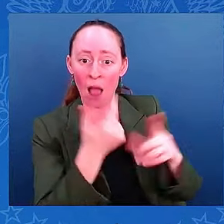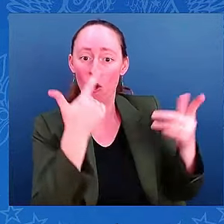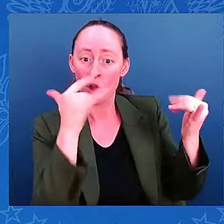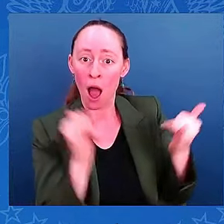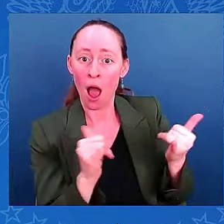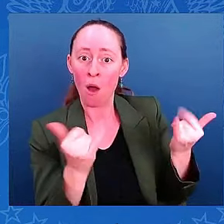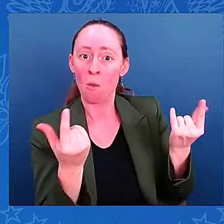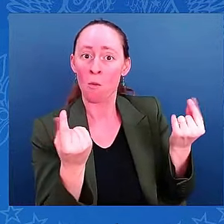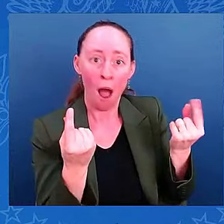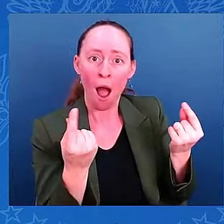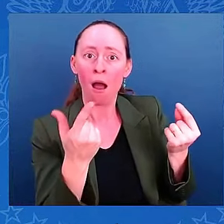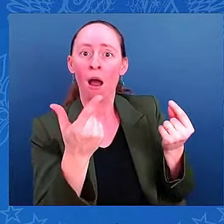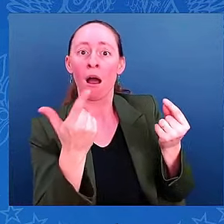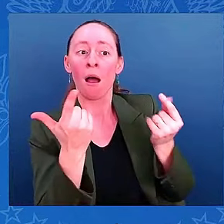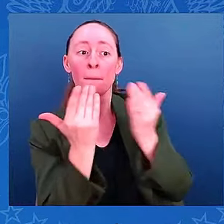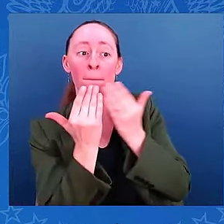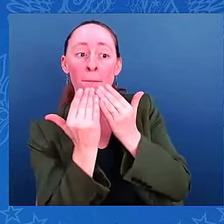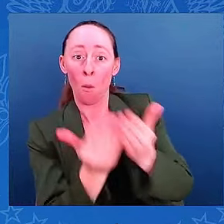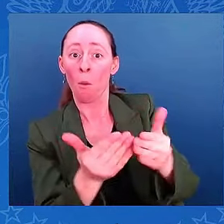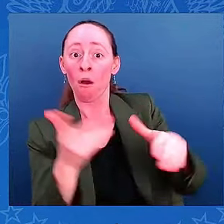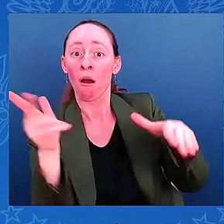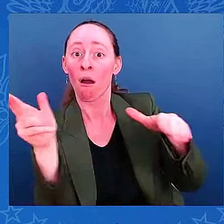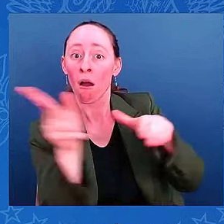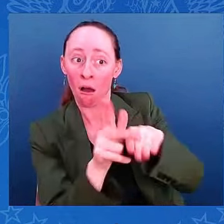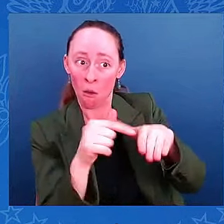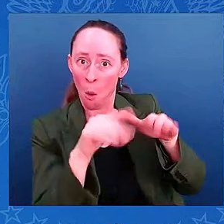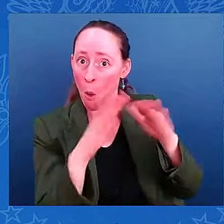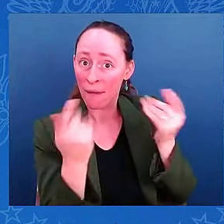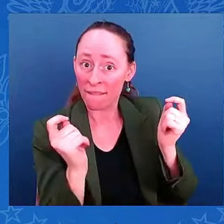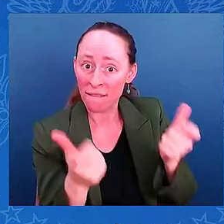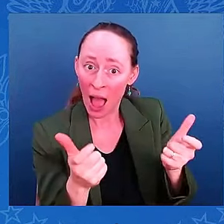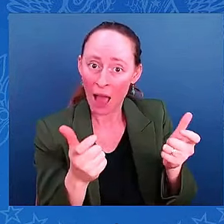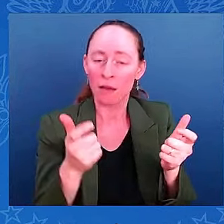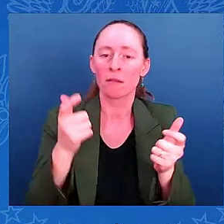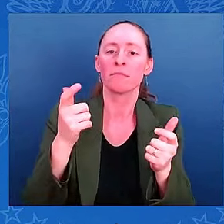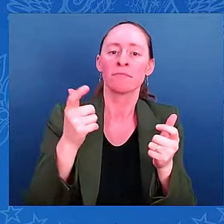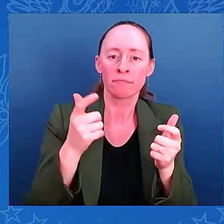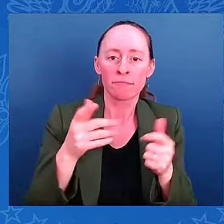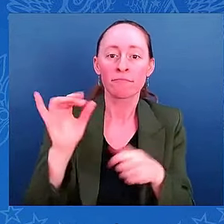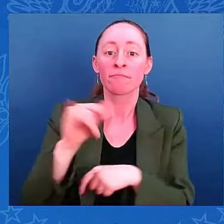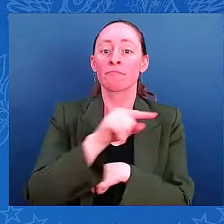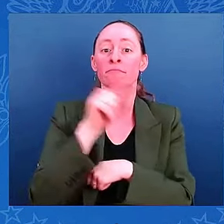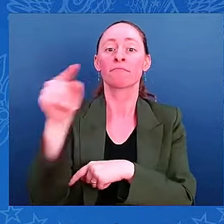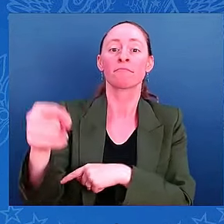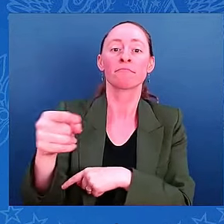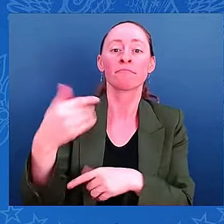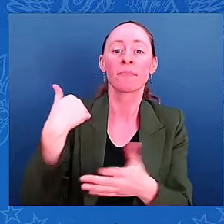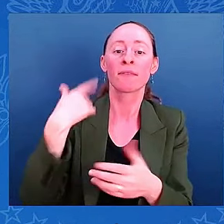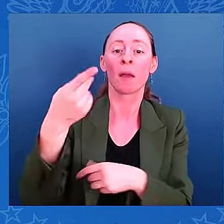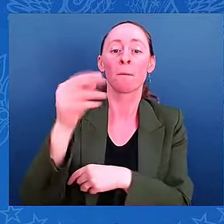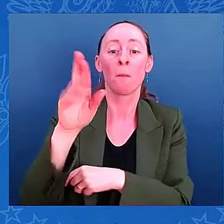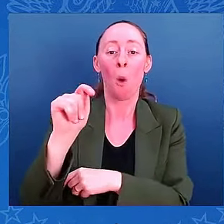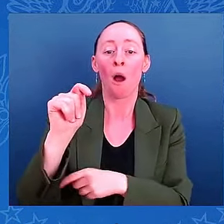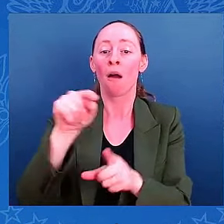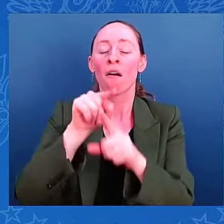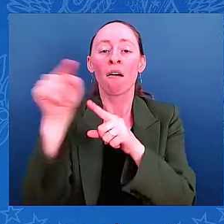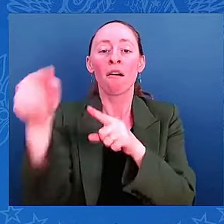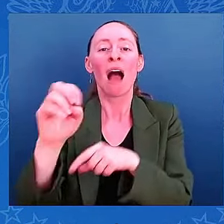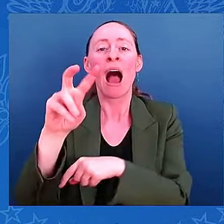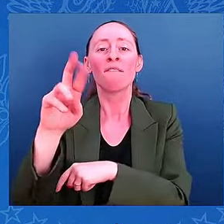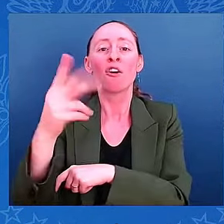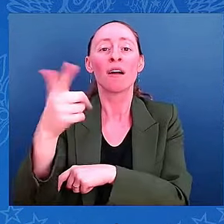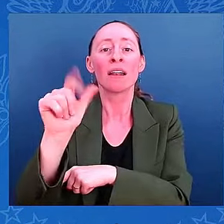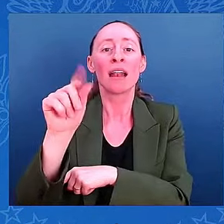The Port of Everglades is also a critical port on the east coast of Florida. The Port of Everglades remains open for fuel